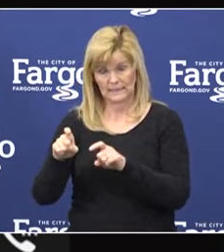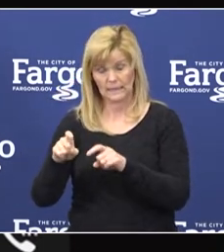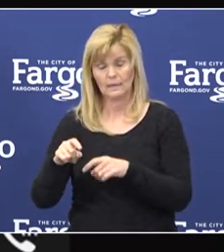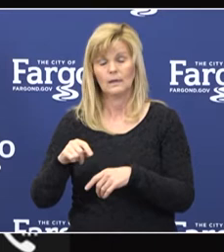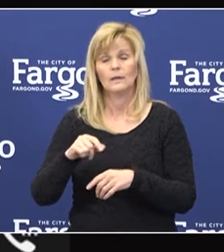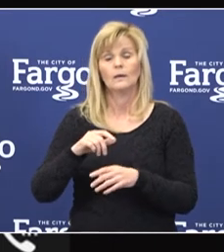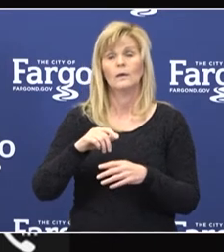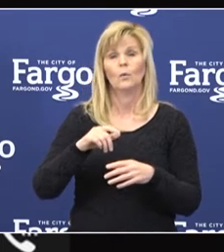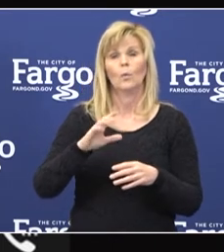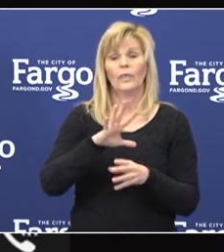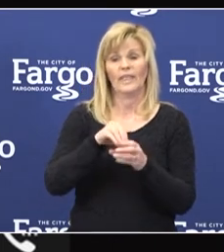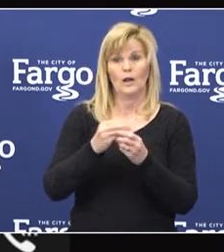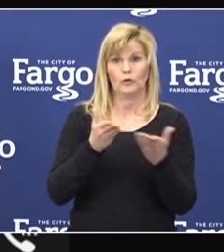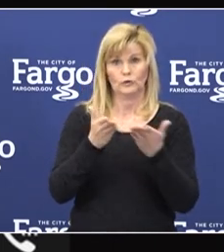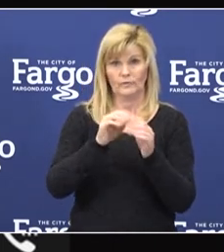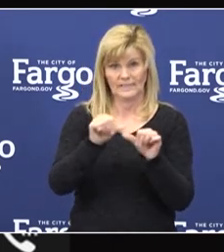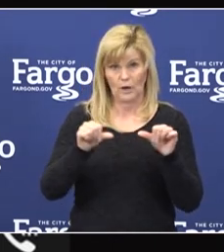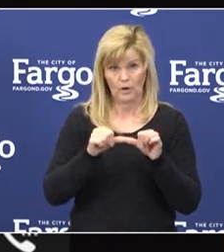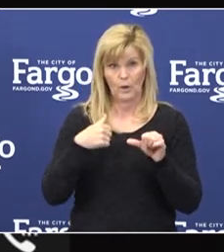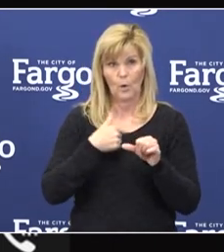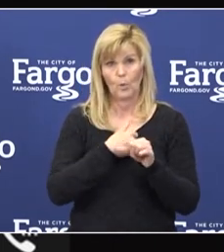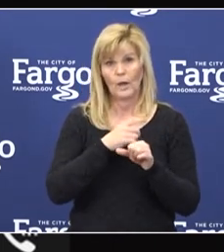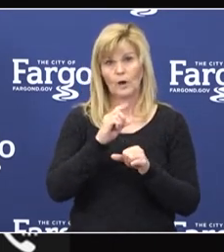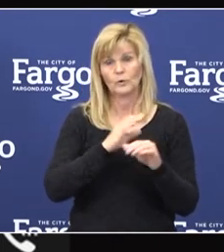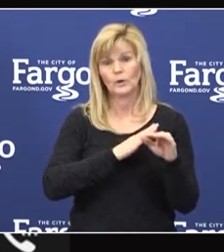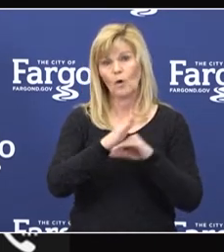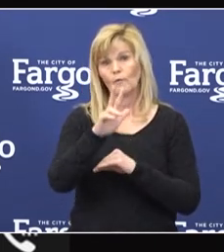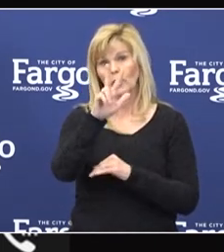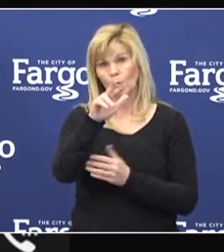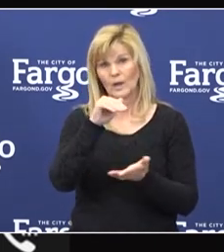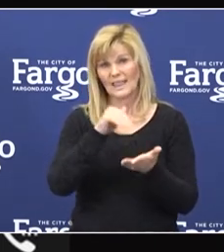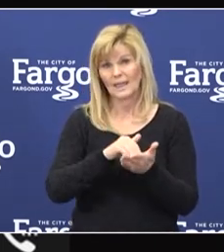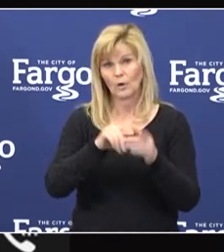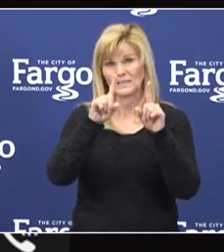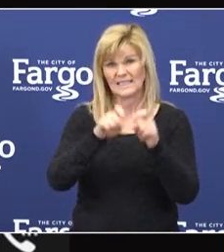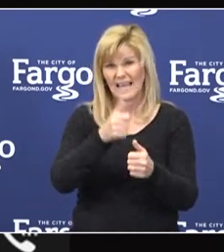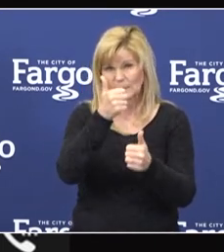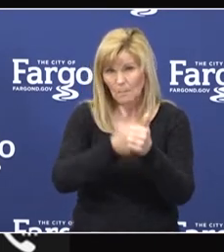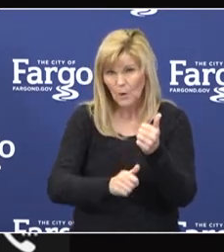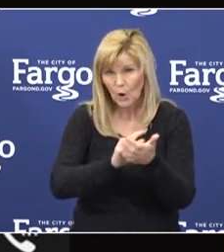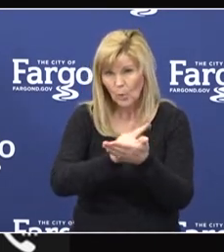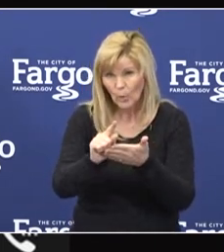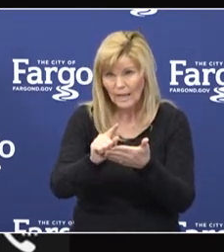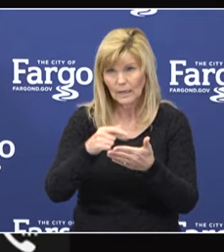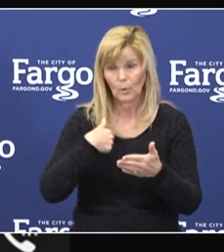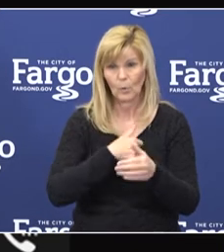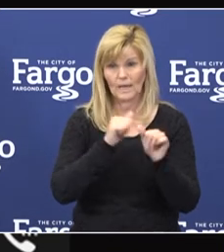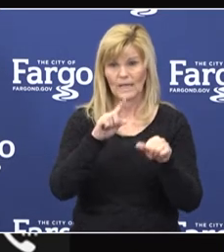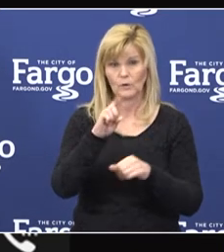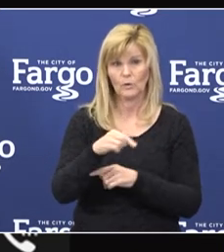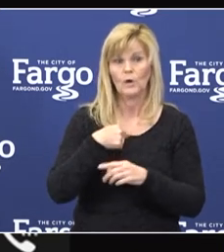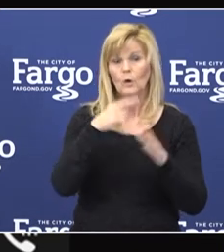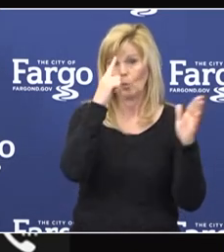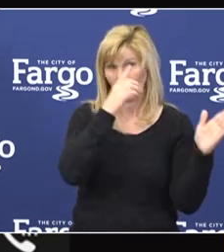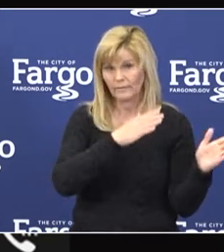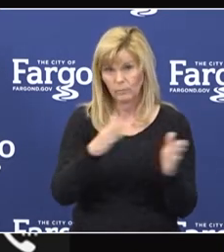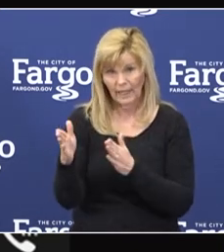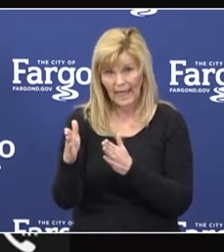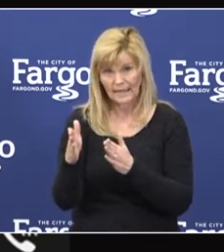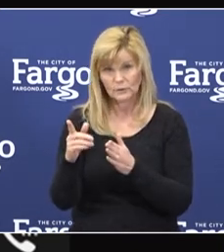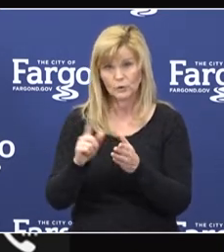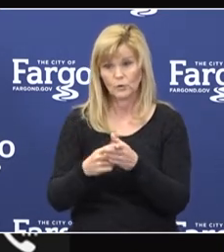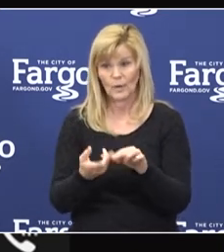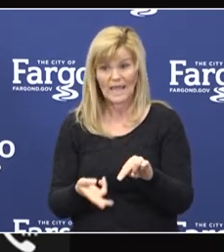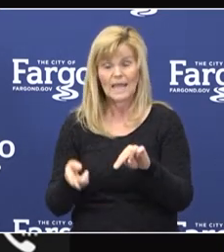area and are currently capable of doing over 3,000 tests per week. We have plans to grow that capacity to over